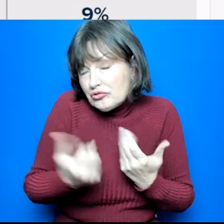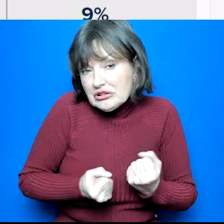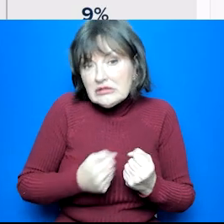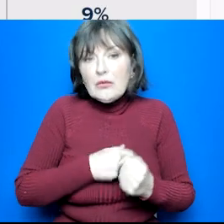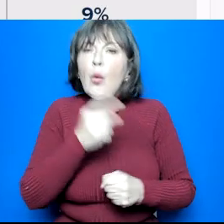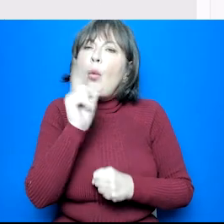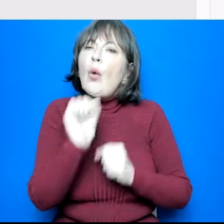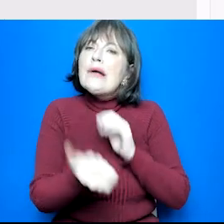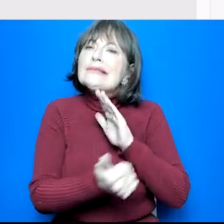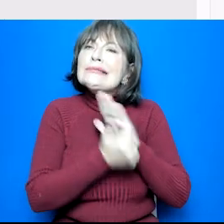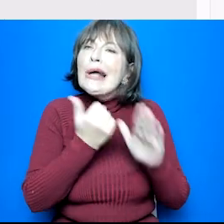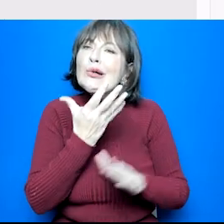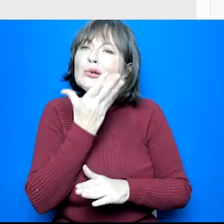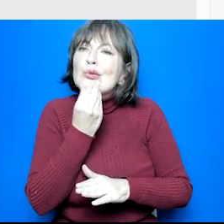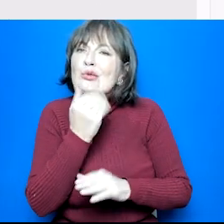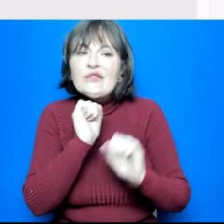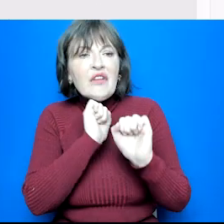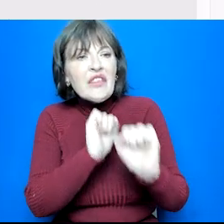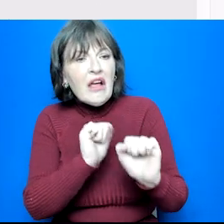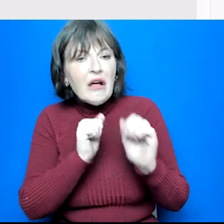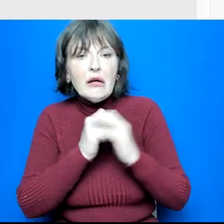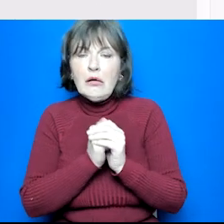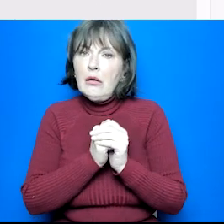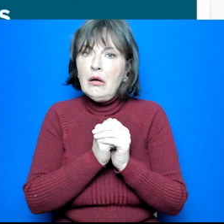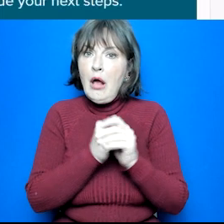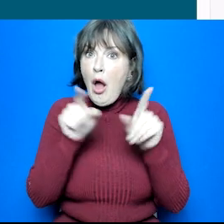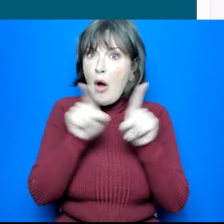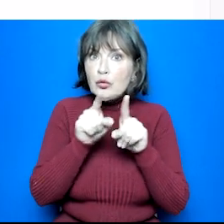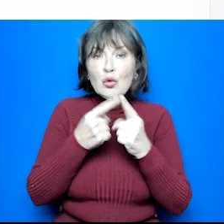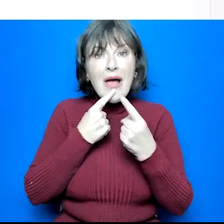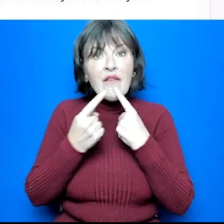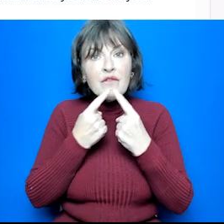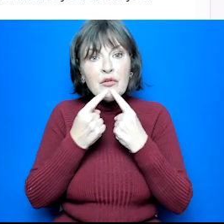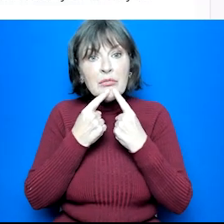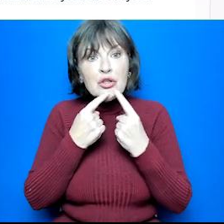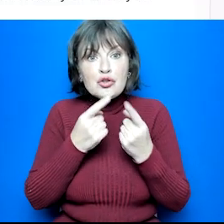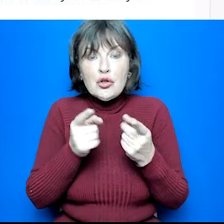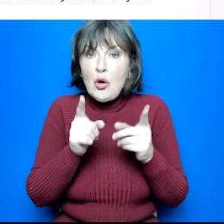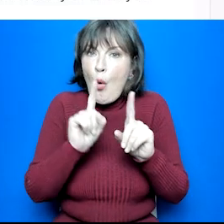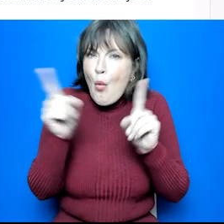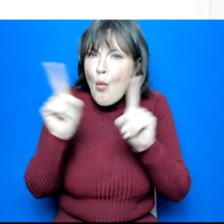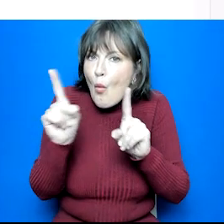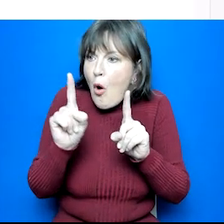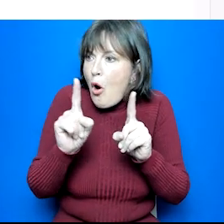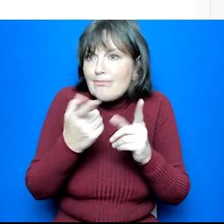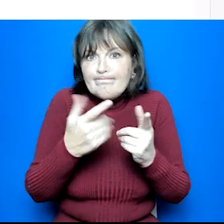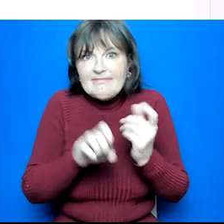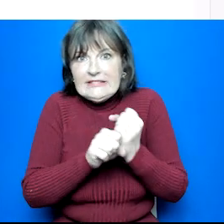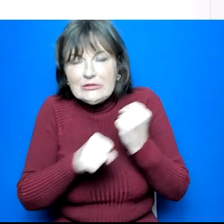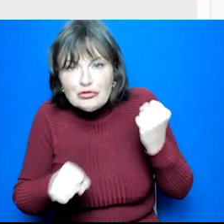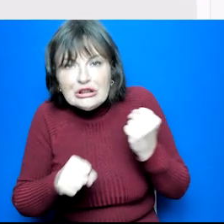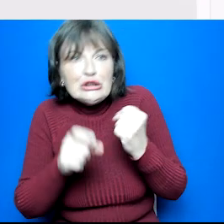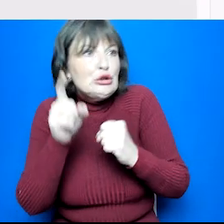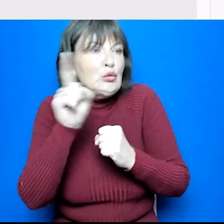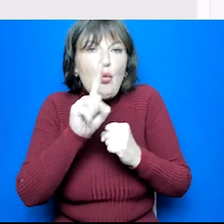what skills would be best suited to the role, and information about what may be needed to get into this role.